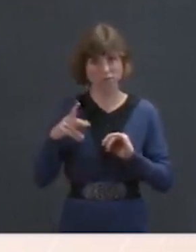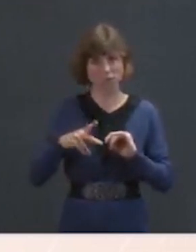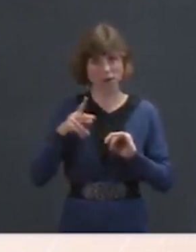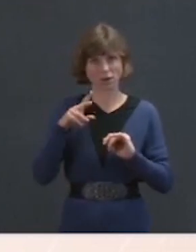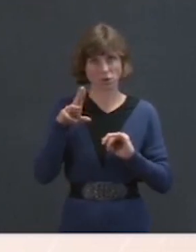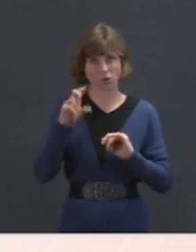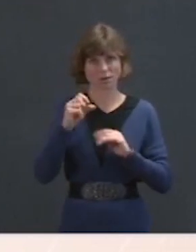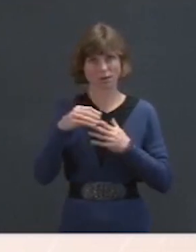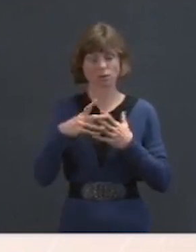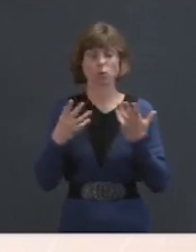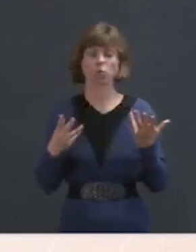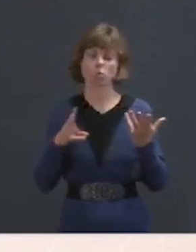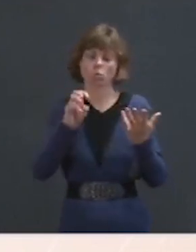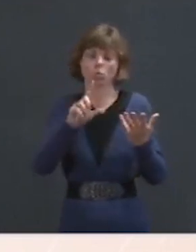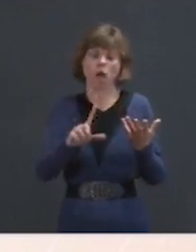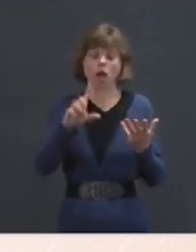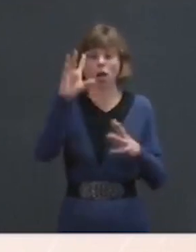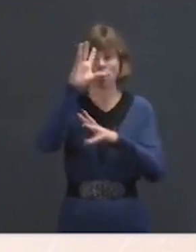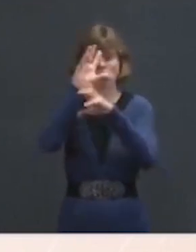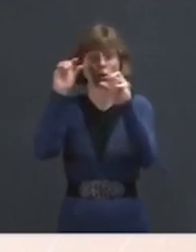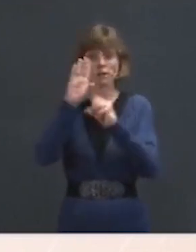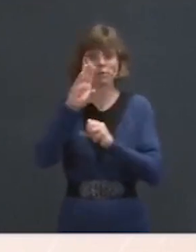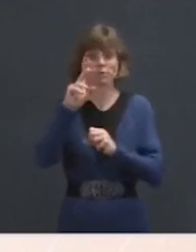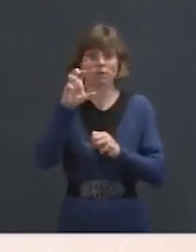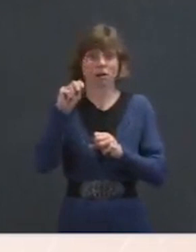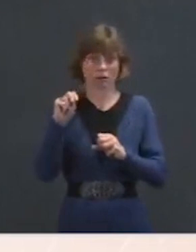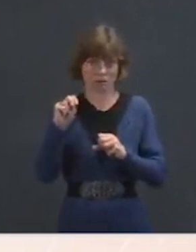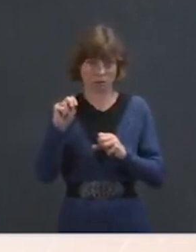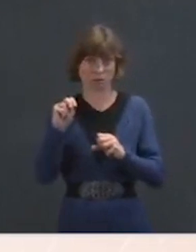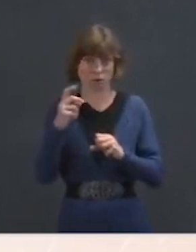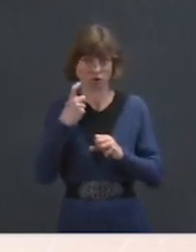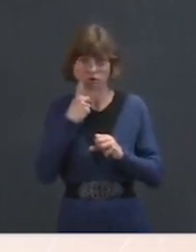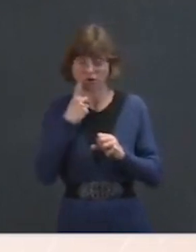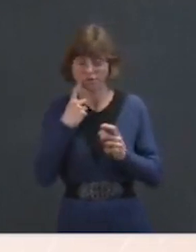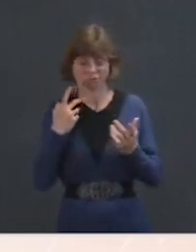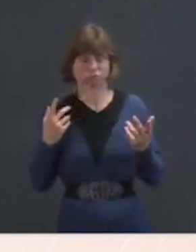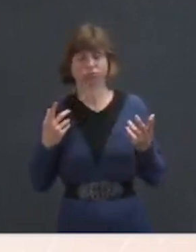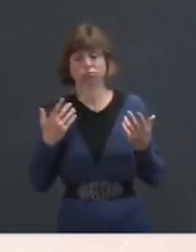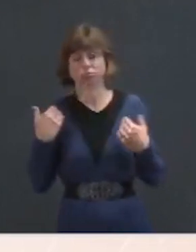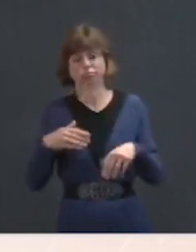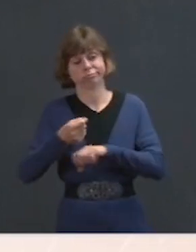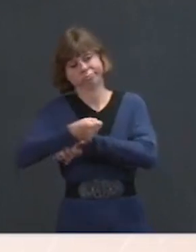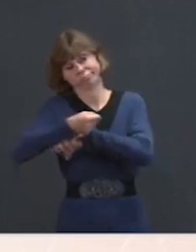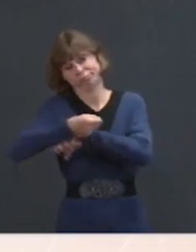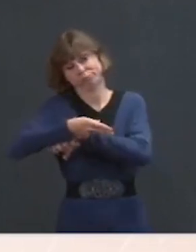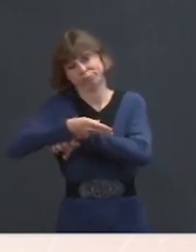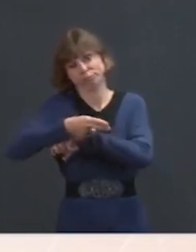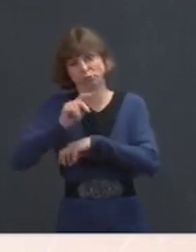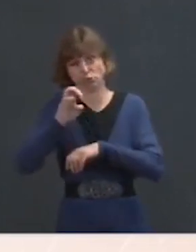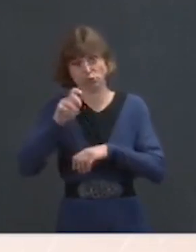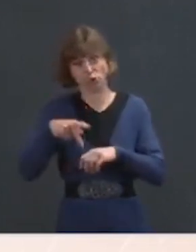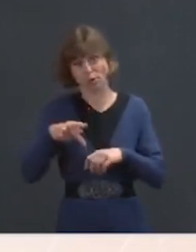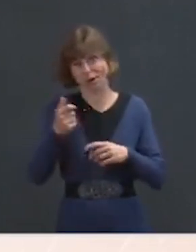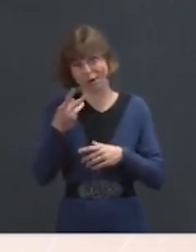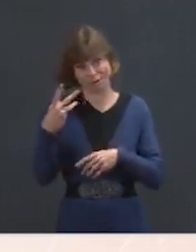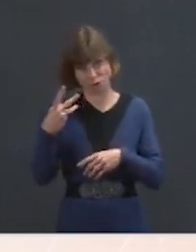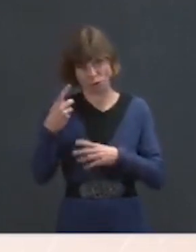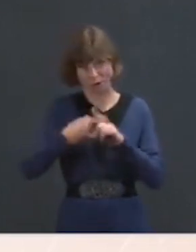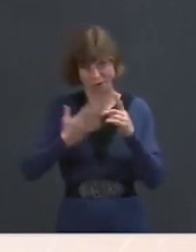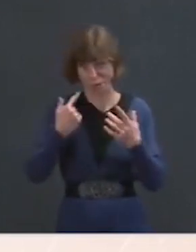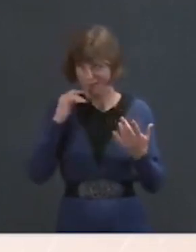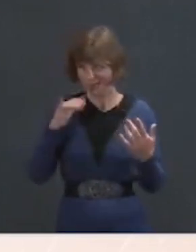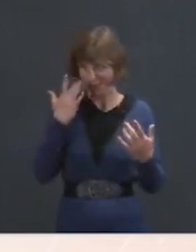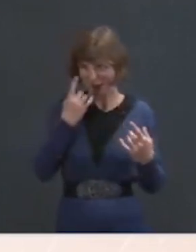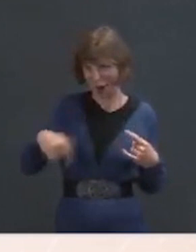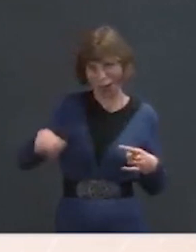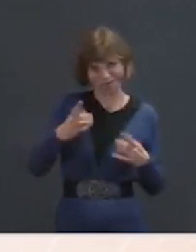Well, President Biden just decisively beat Donald Trump a few months ago. That's why we're all here, having so